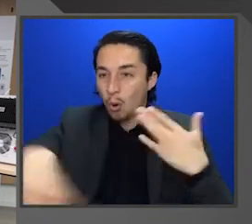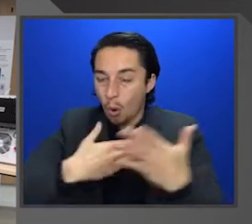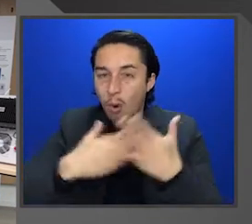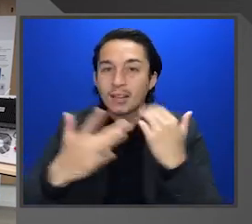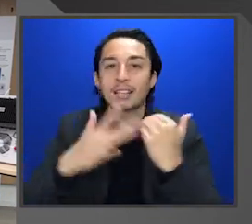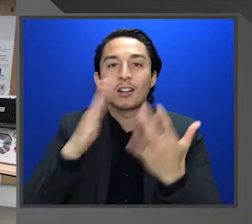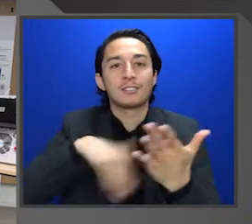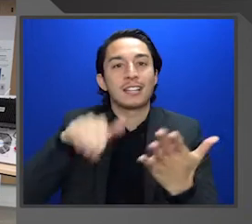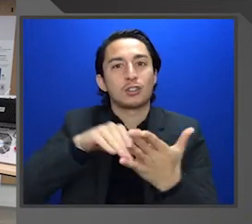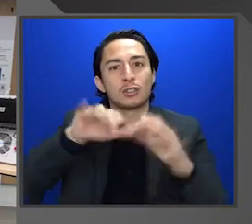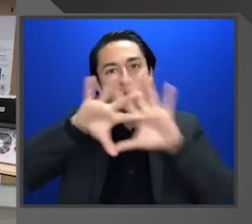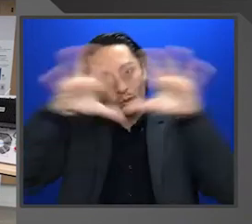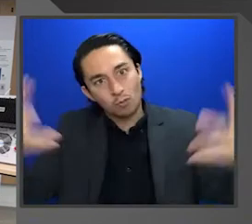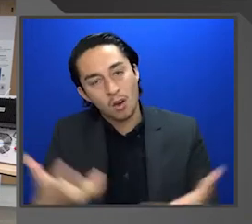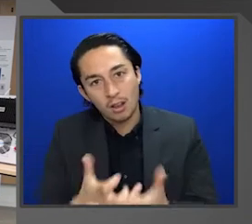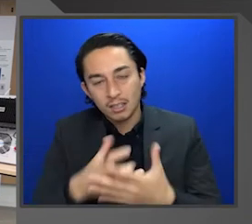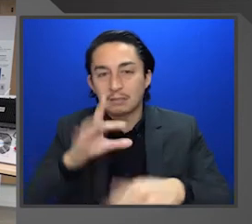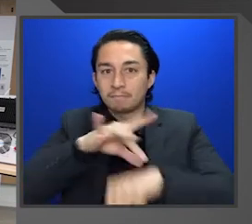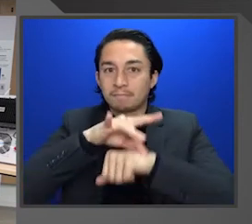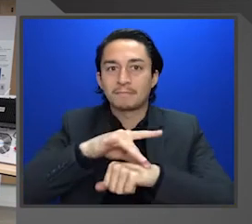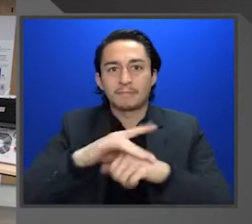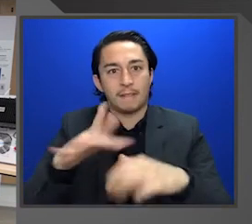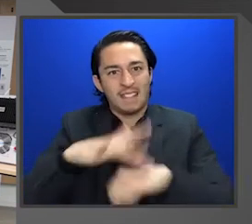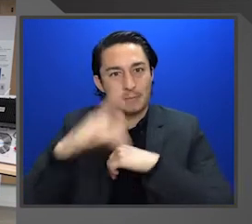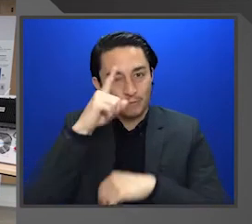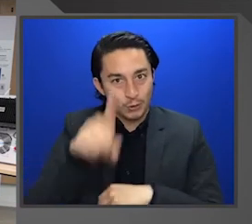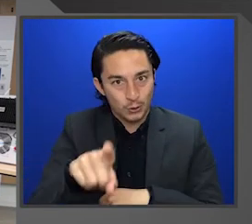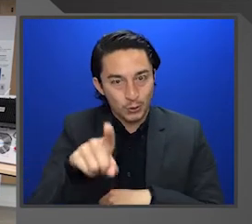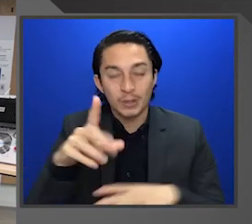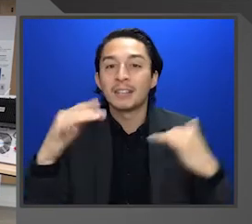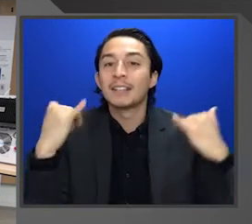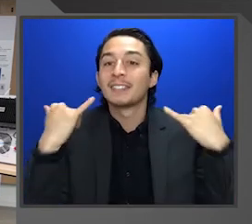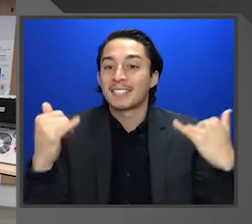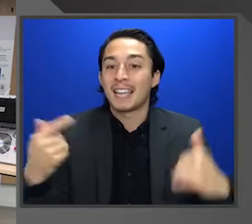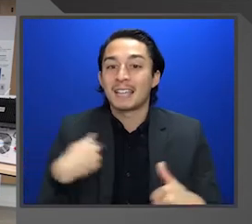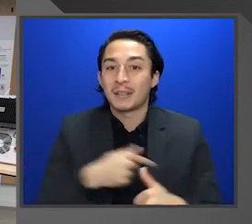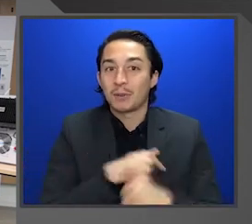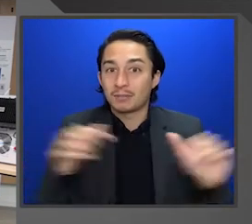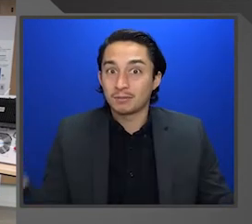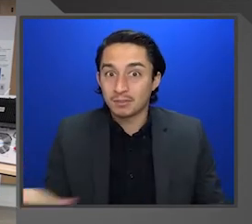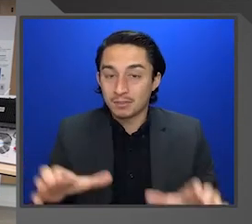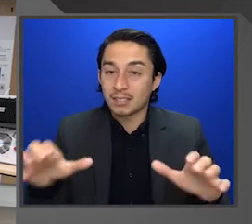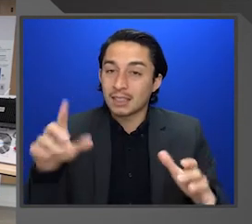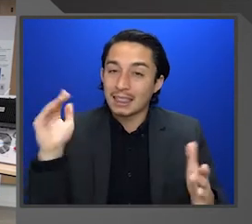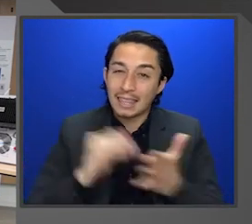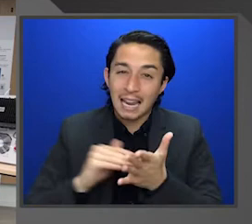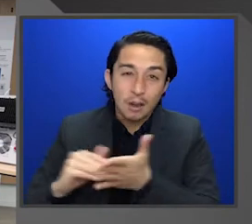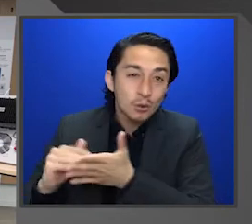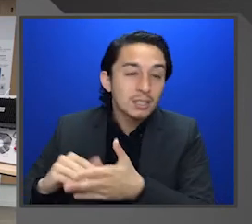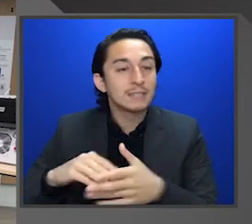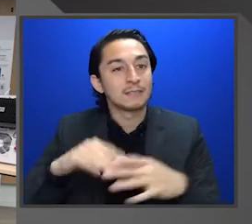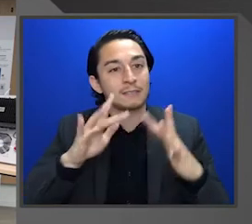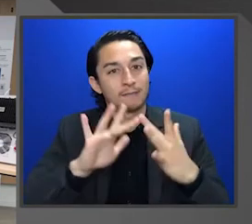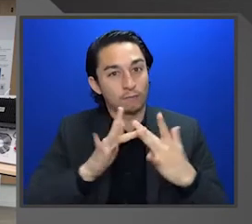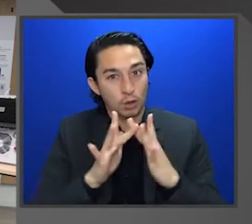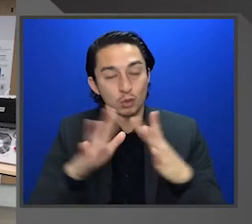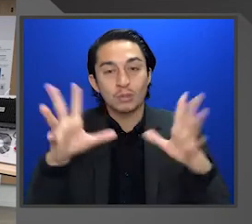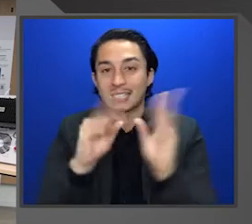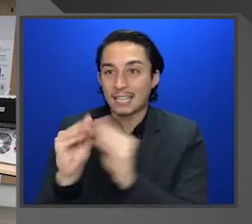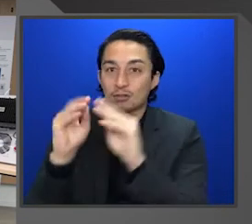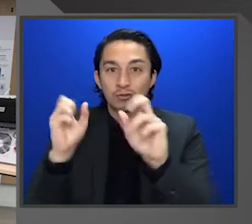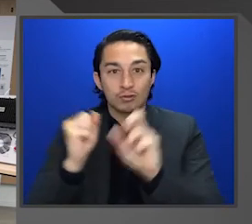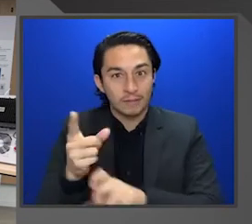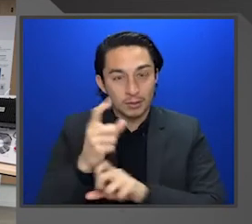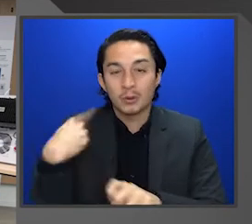centers across the globe are here and available for you. Today we're conducting thousands of virtual sessions every year, and we